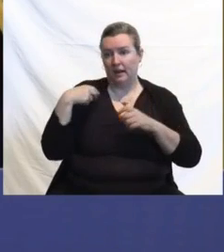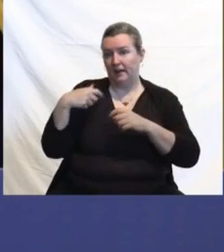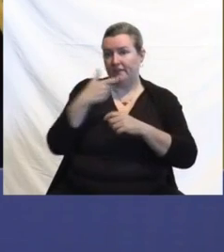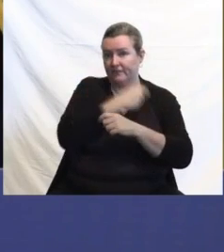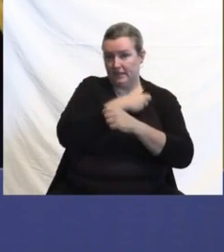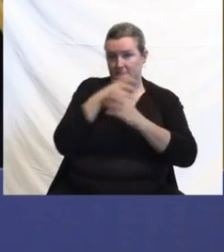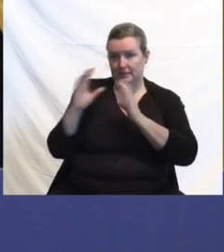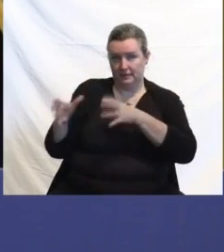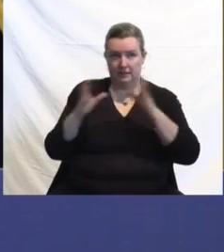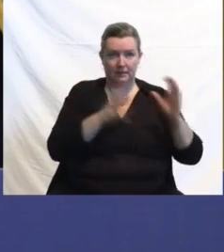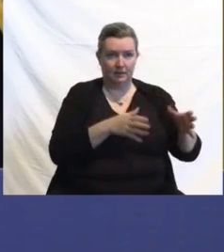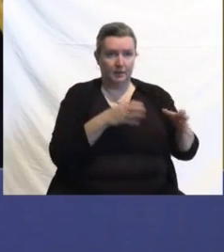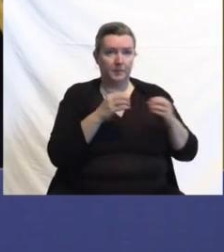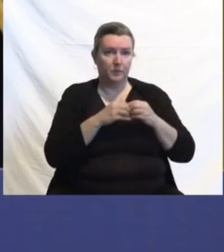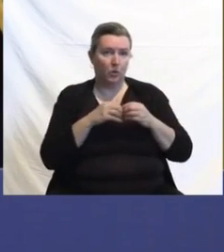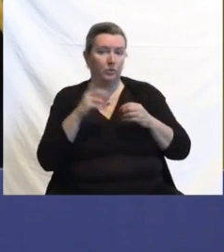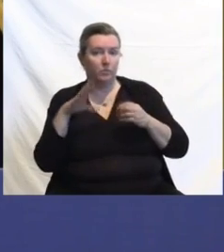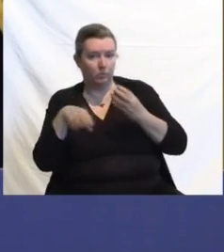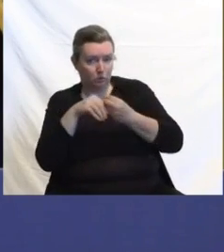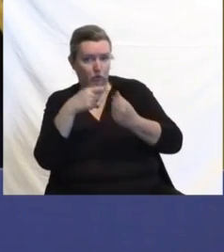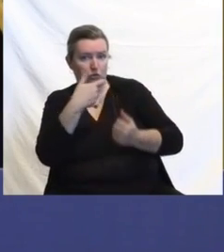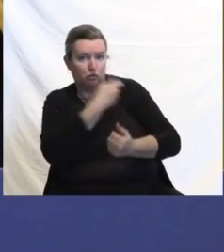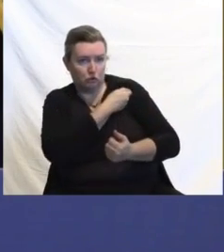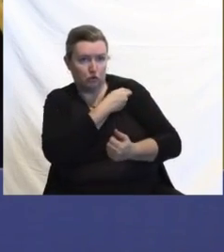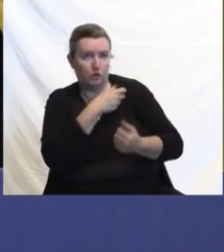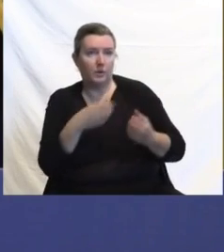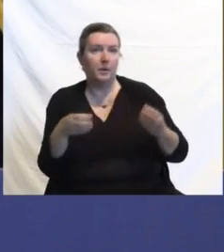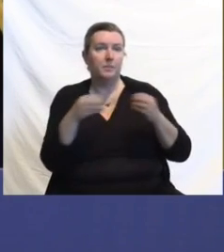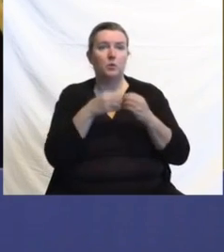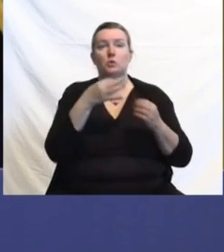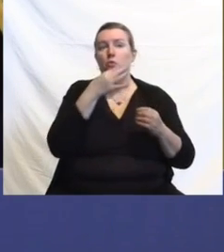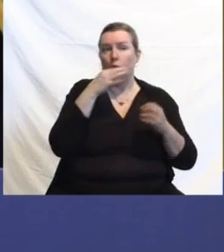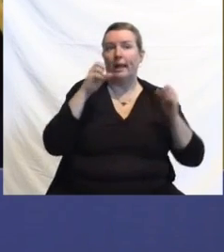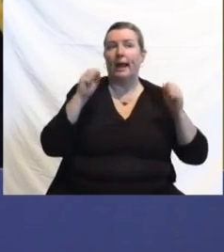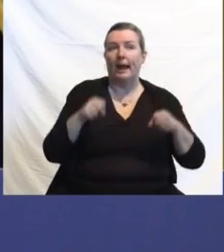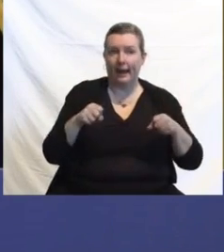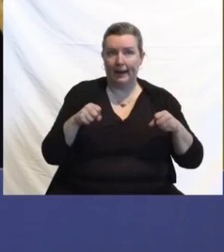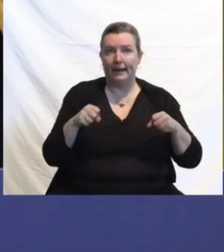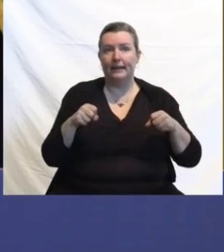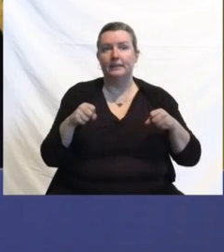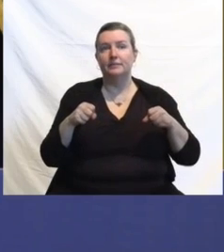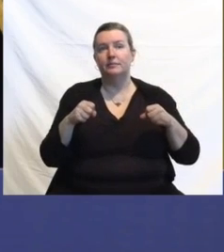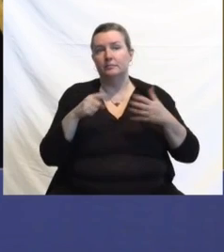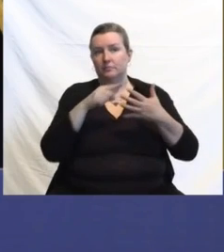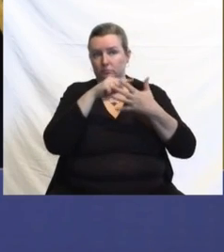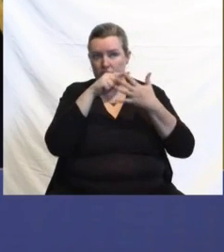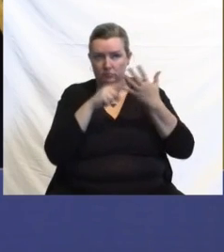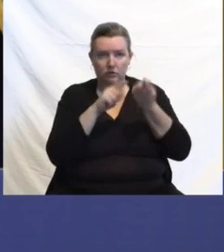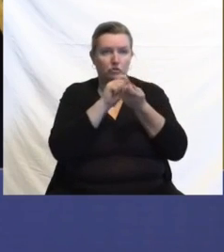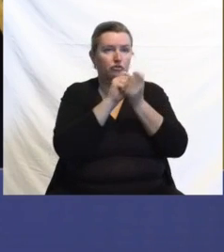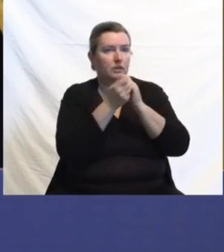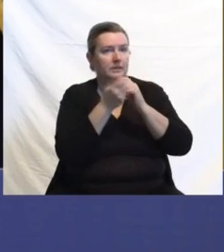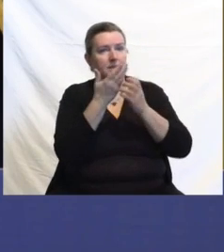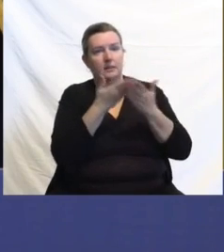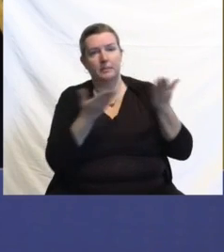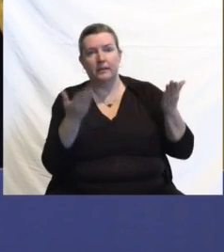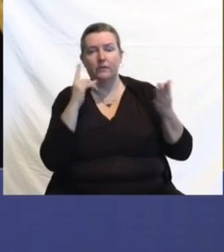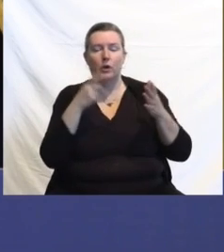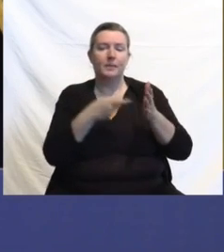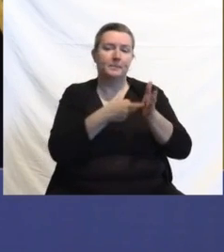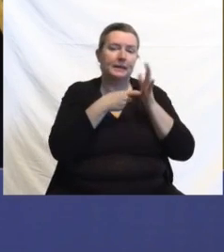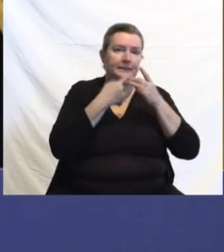boosted, the sooner we'll be able to pull back on X, Y, or Z. obviously, the school mask mandate is a big one that